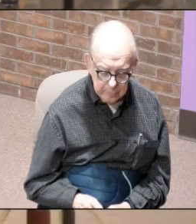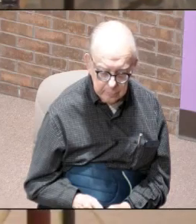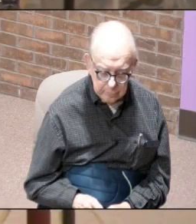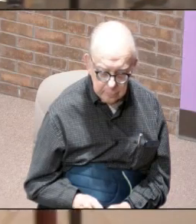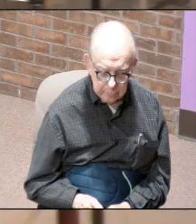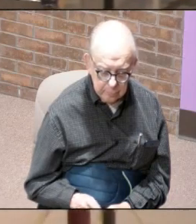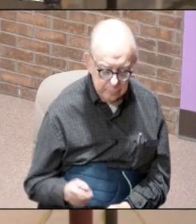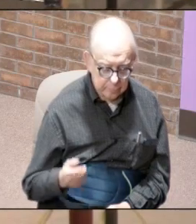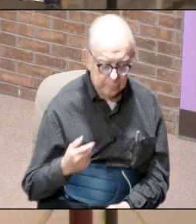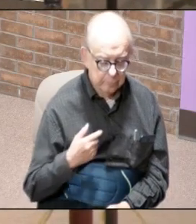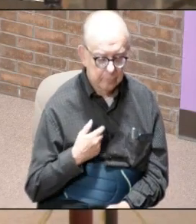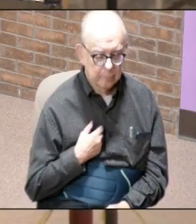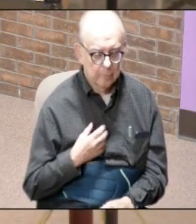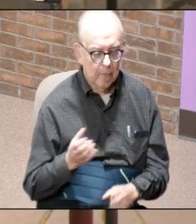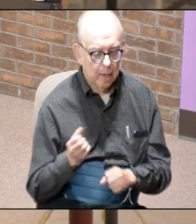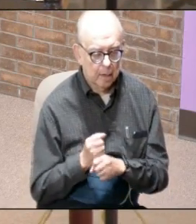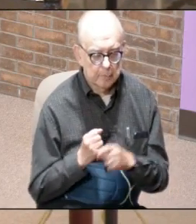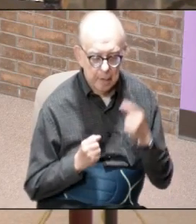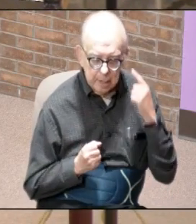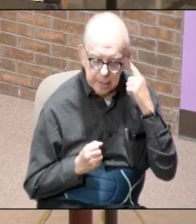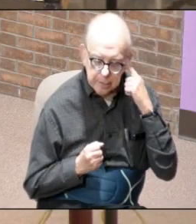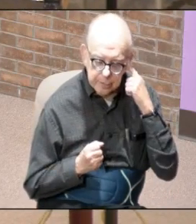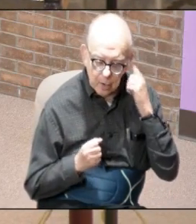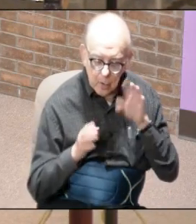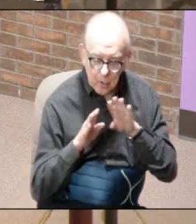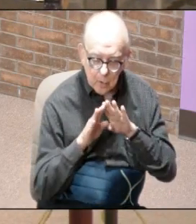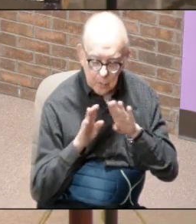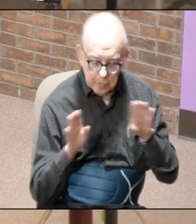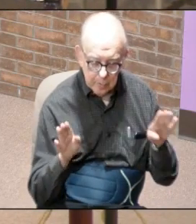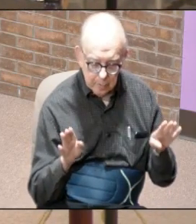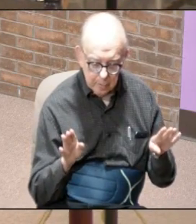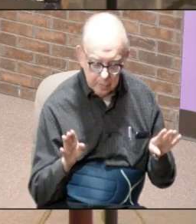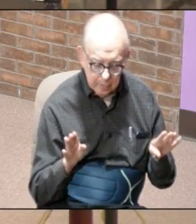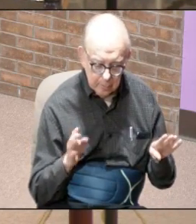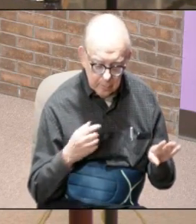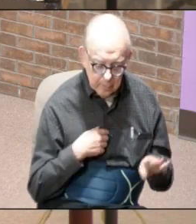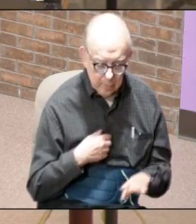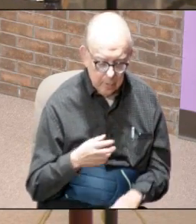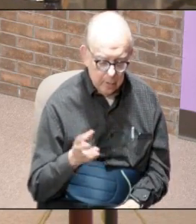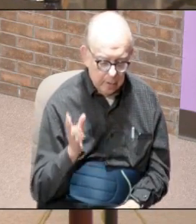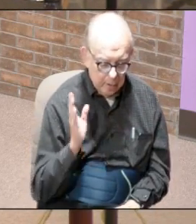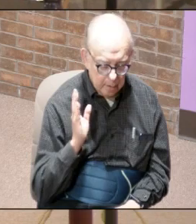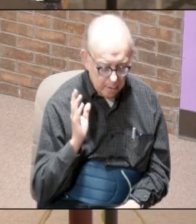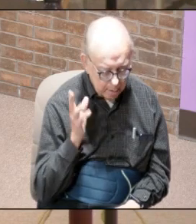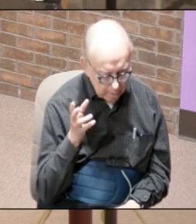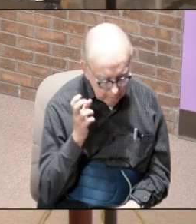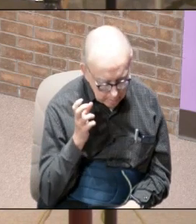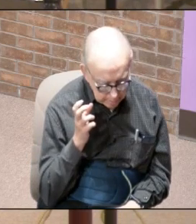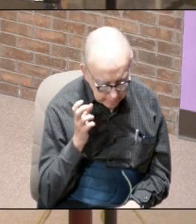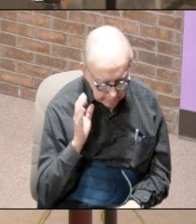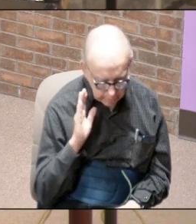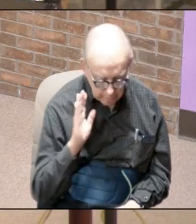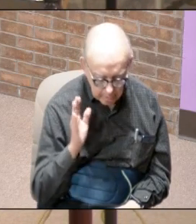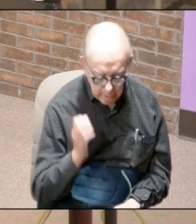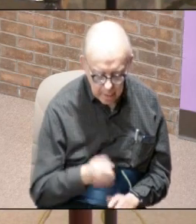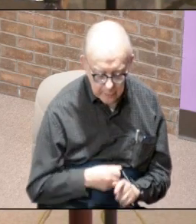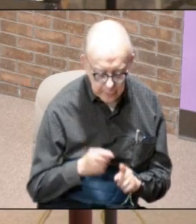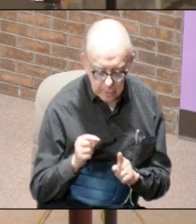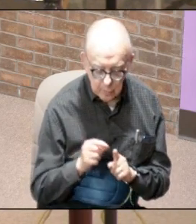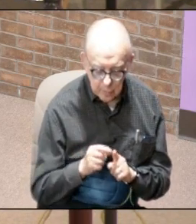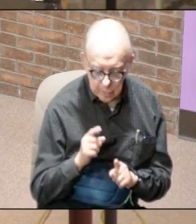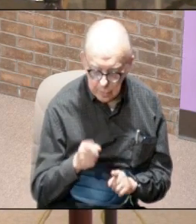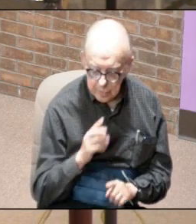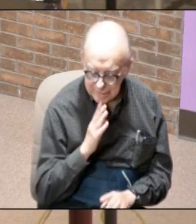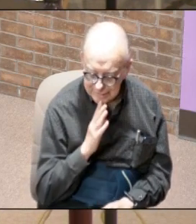I've got my ears opened and I am listening to every word you're saying